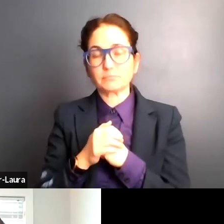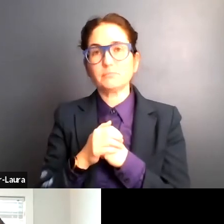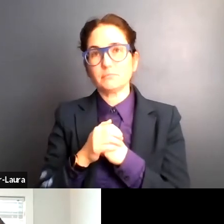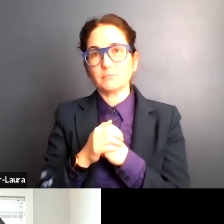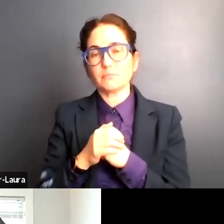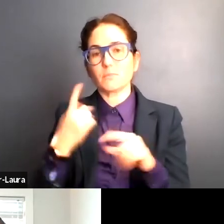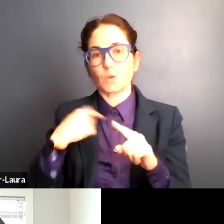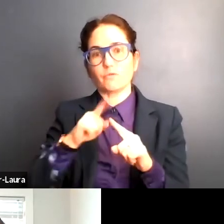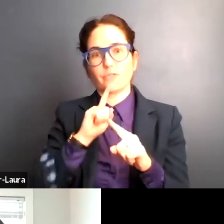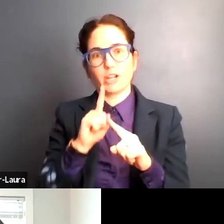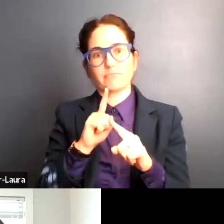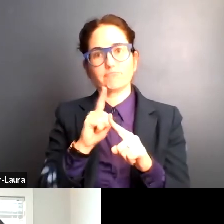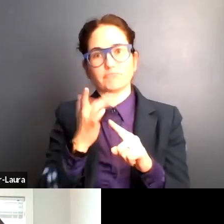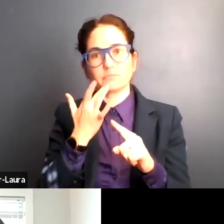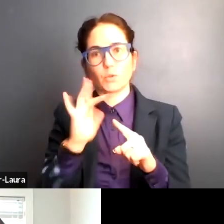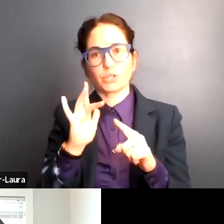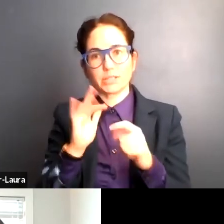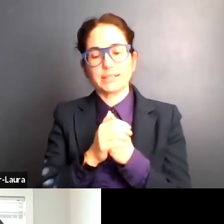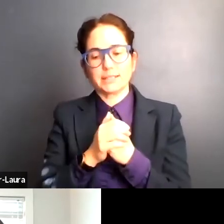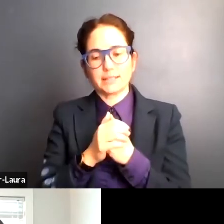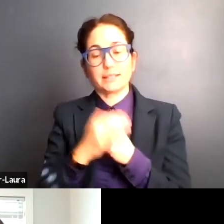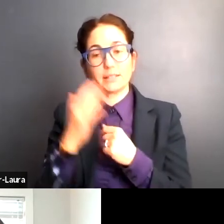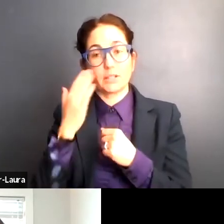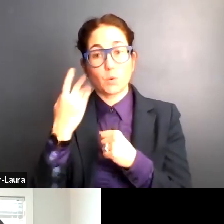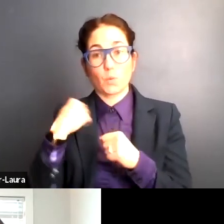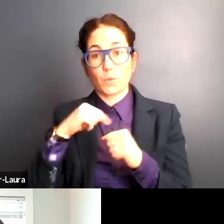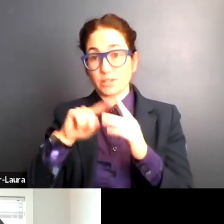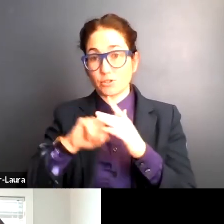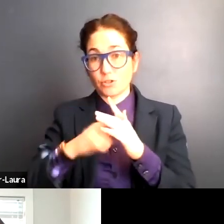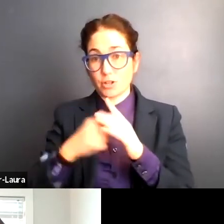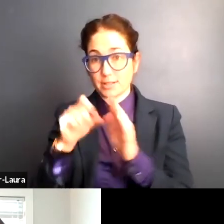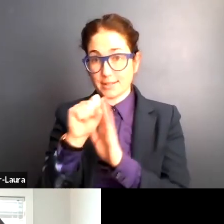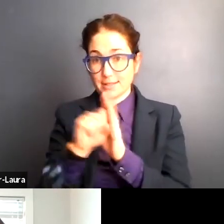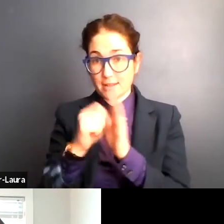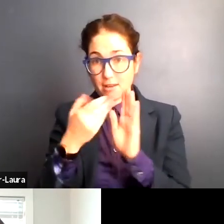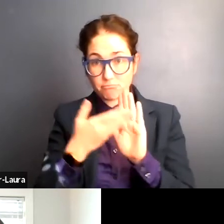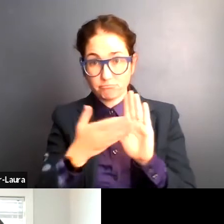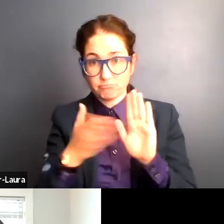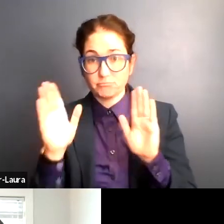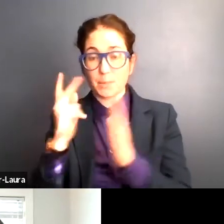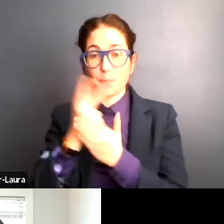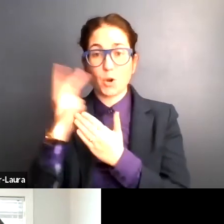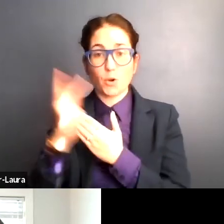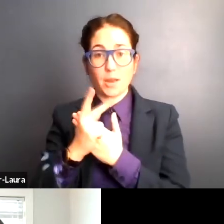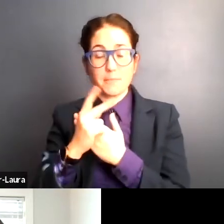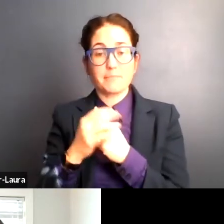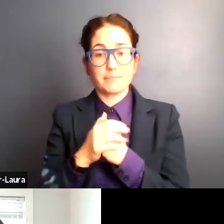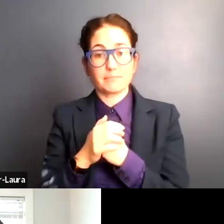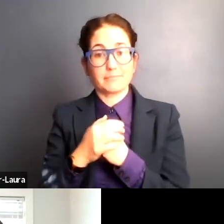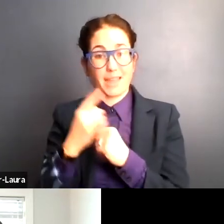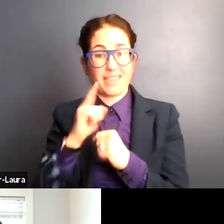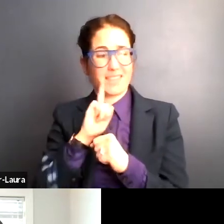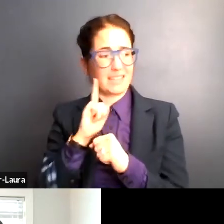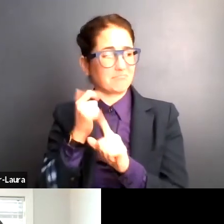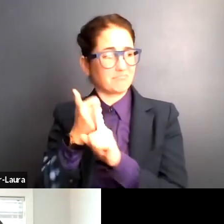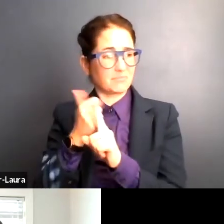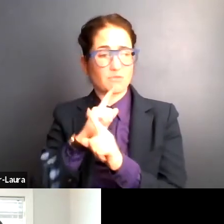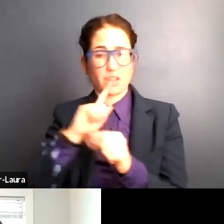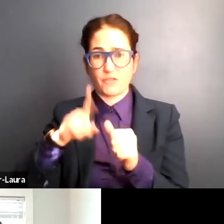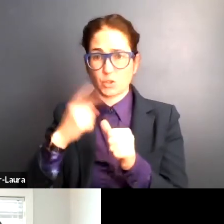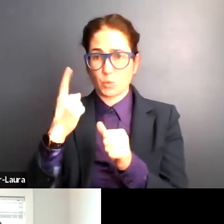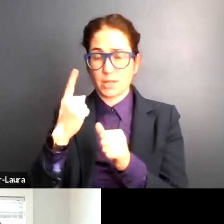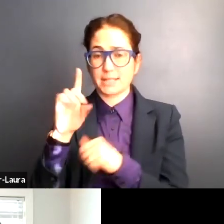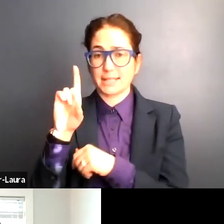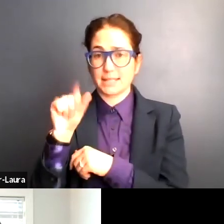fortunate to launch a statewide program. And we believe it's the first of its kind disability